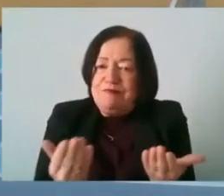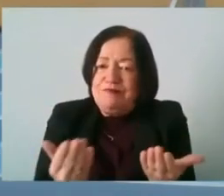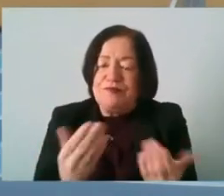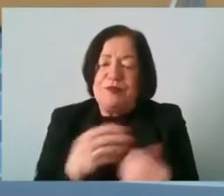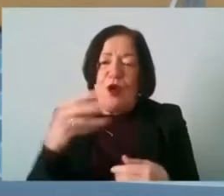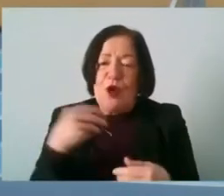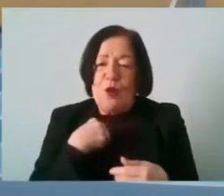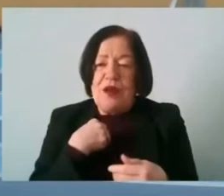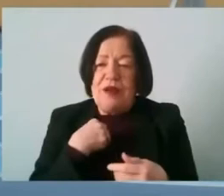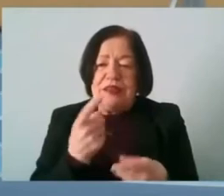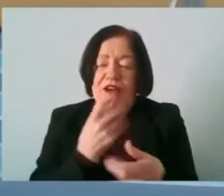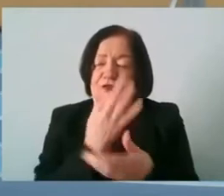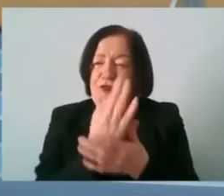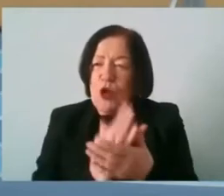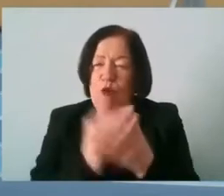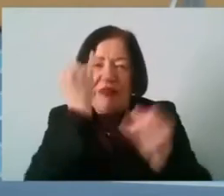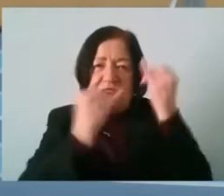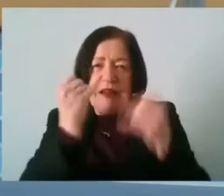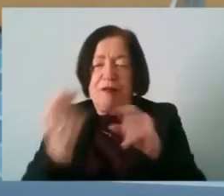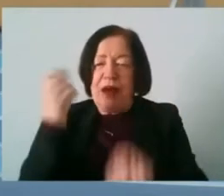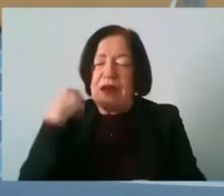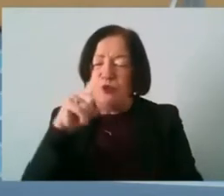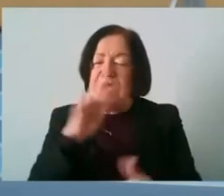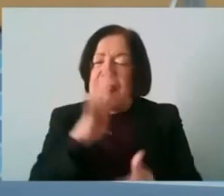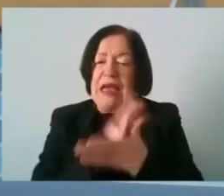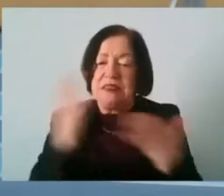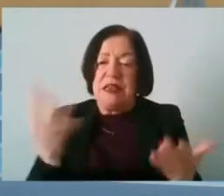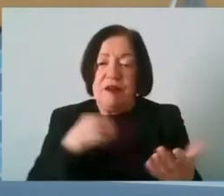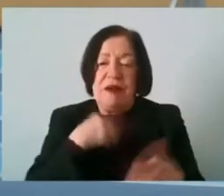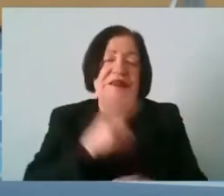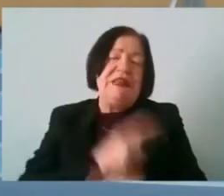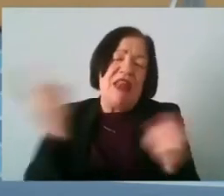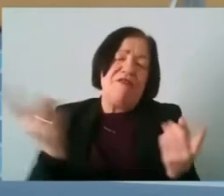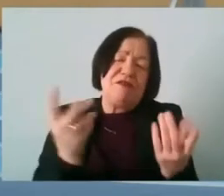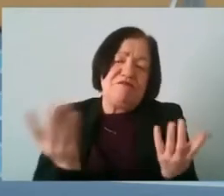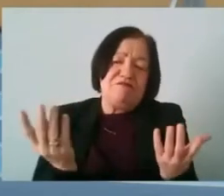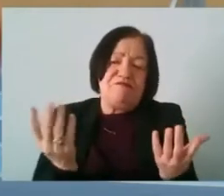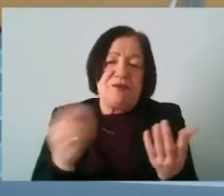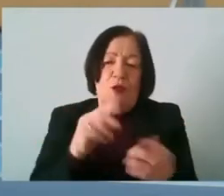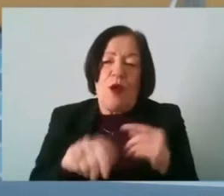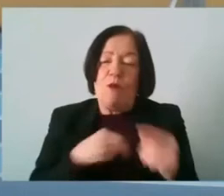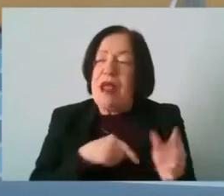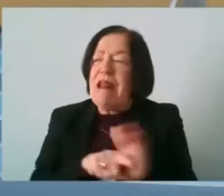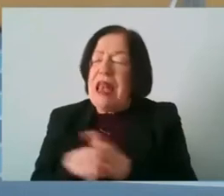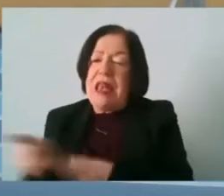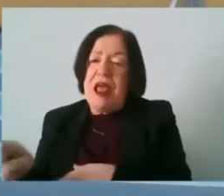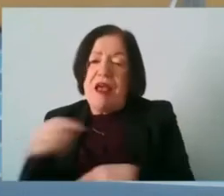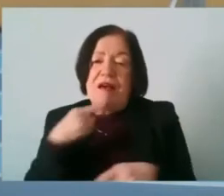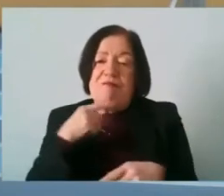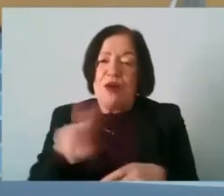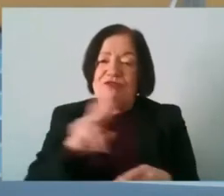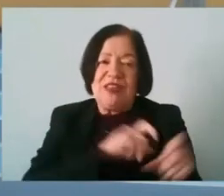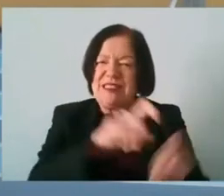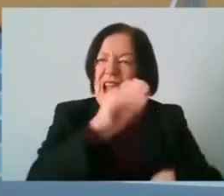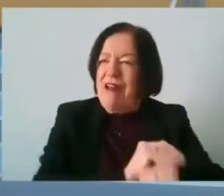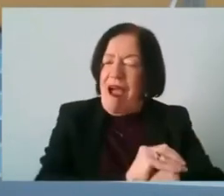kind of ran a few small initiatives back in 2019 where we went in and we delivered something but we were coming away and it wasn't necessarily really carrying on when we were gone